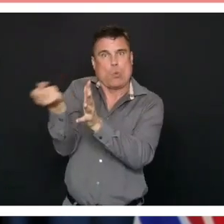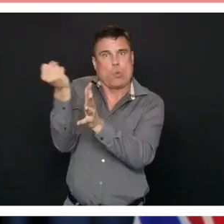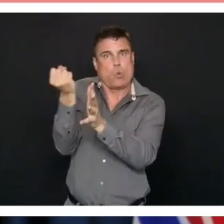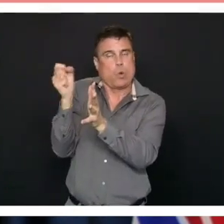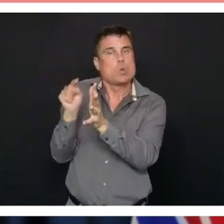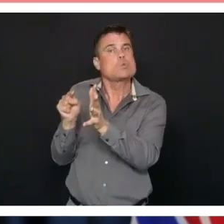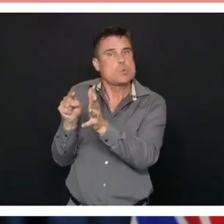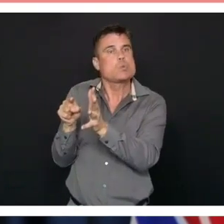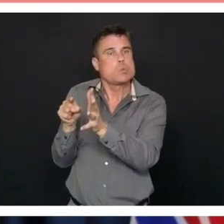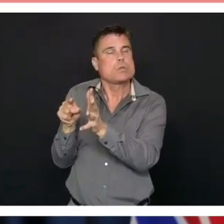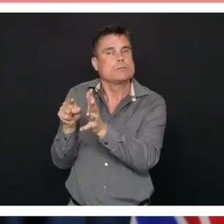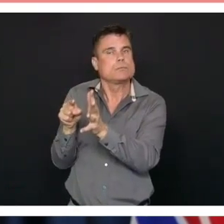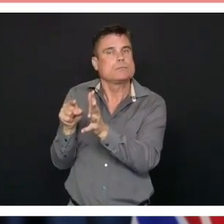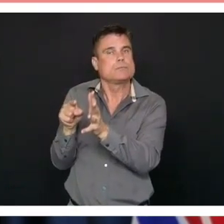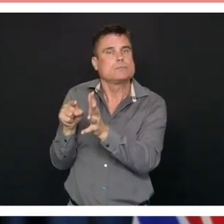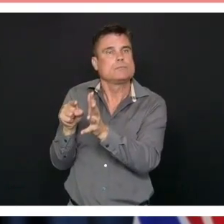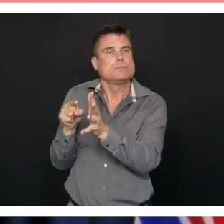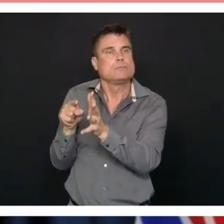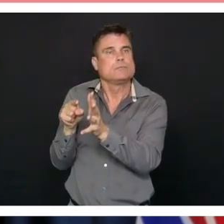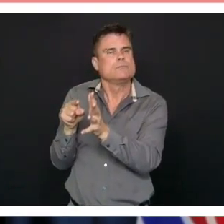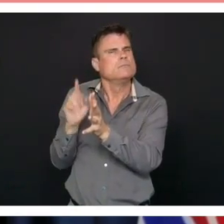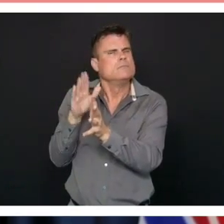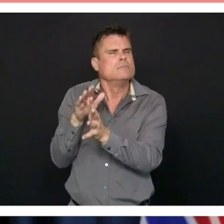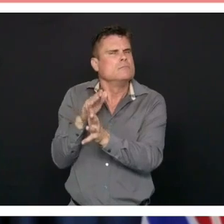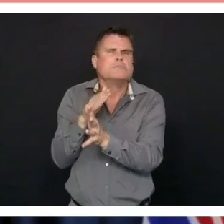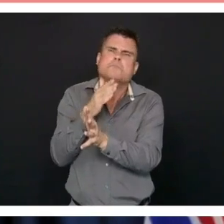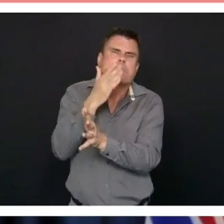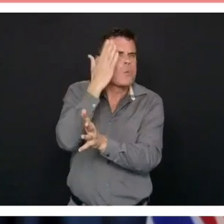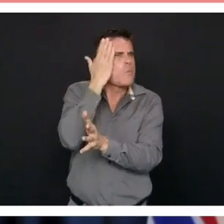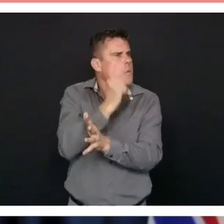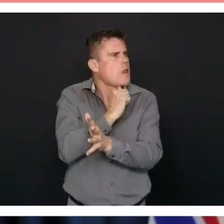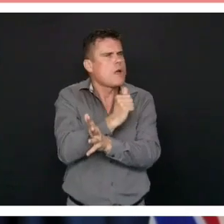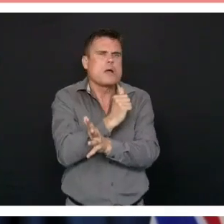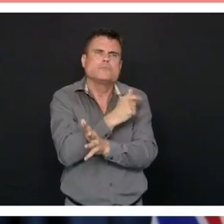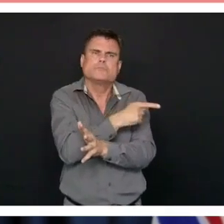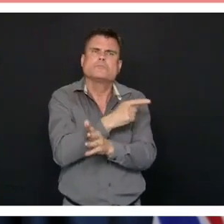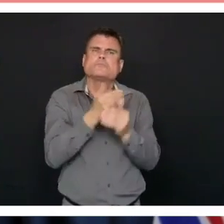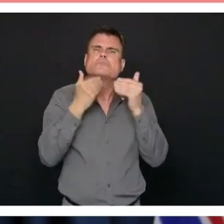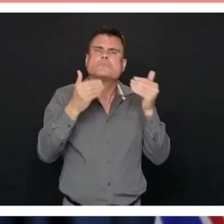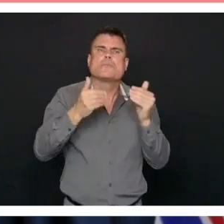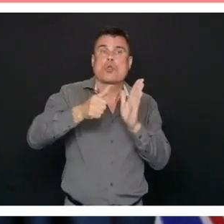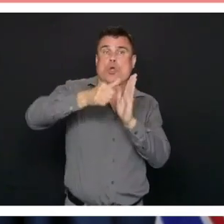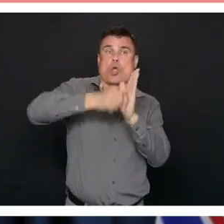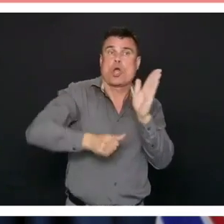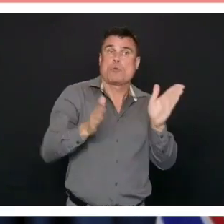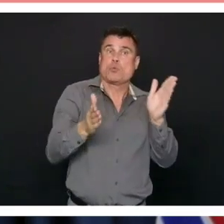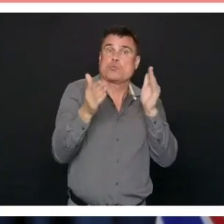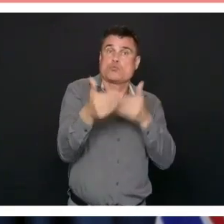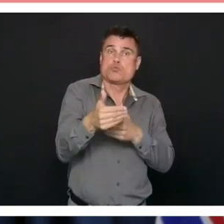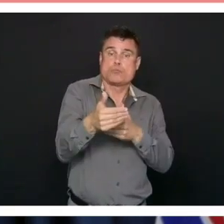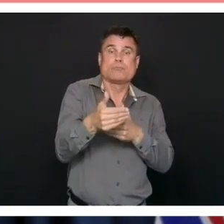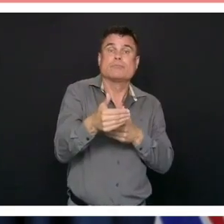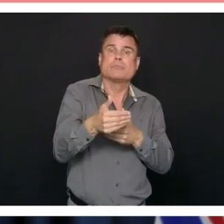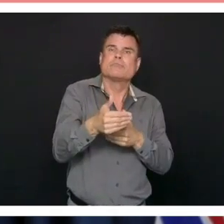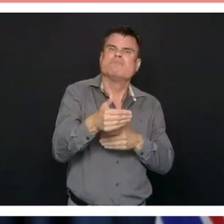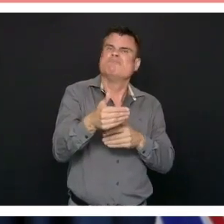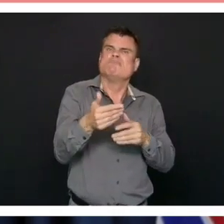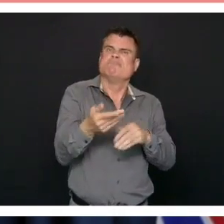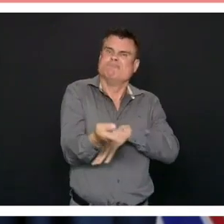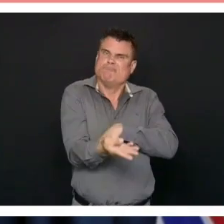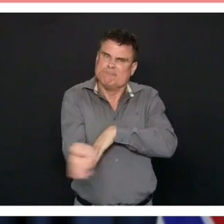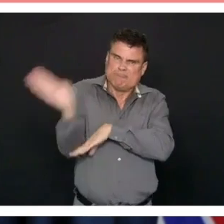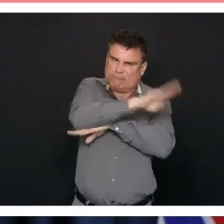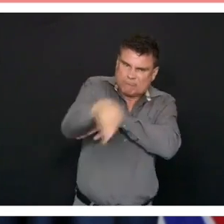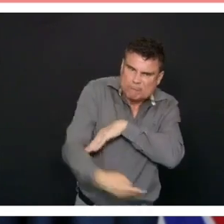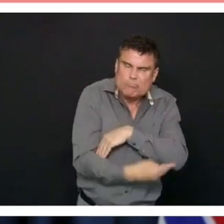with the 24-hour operation of the operating room to clear the backlog and also what